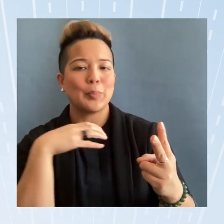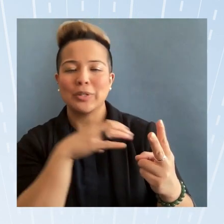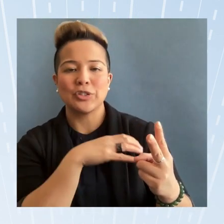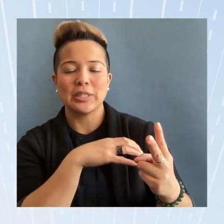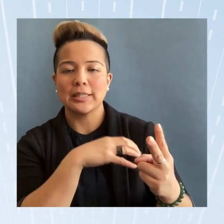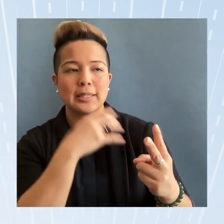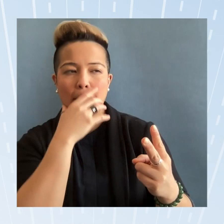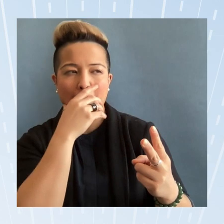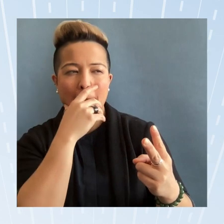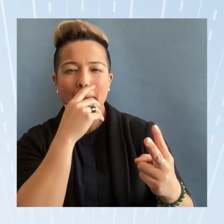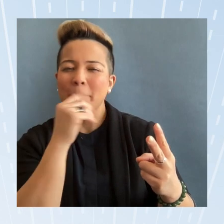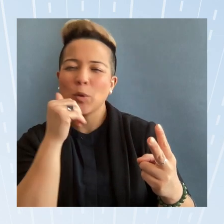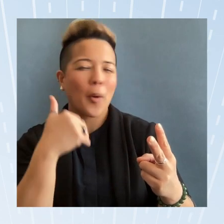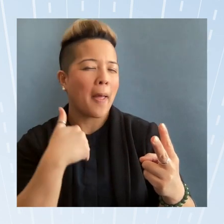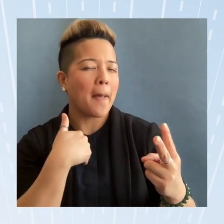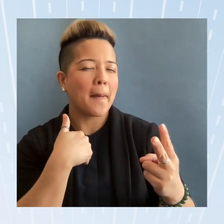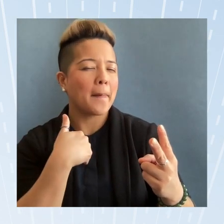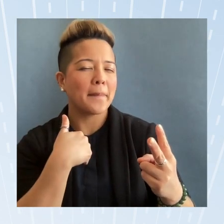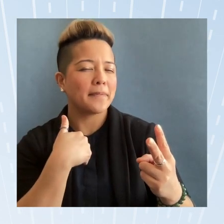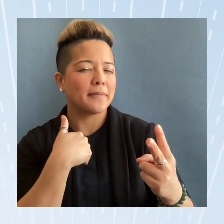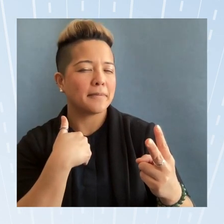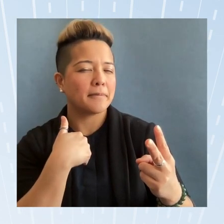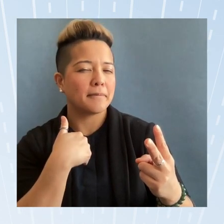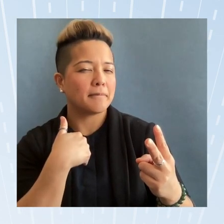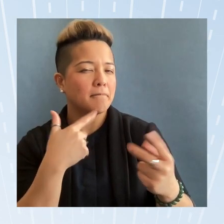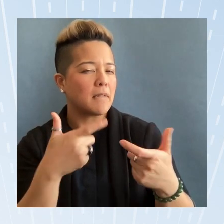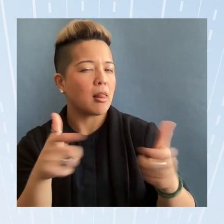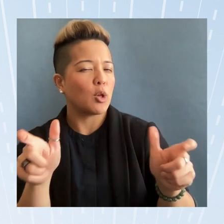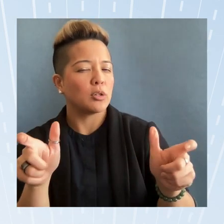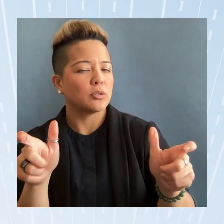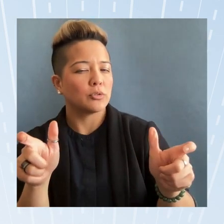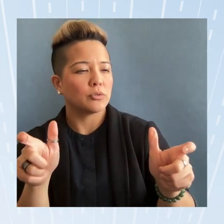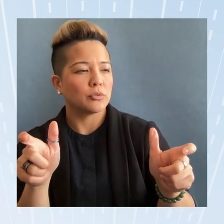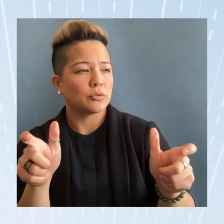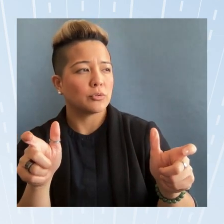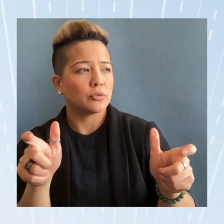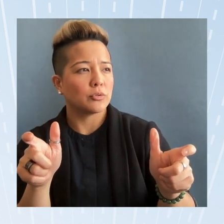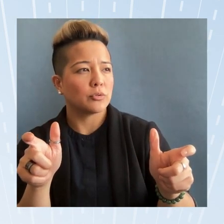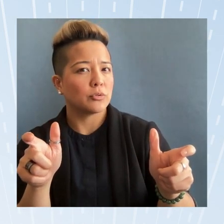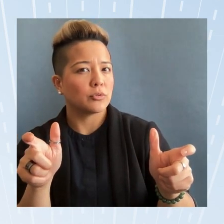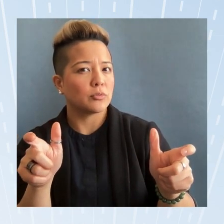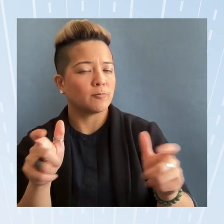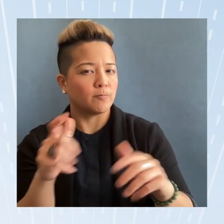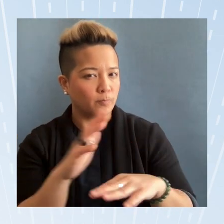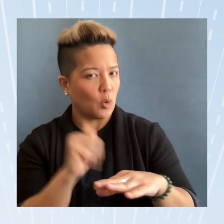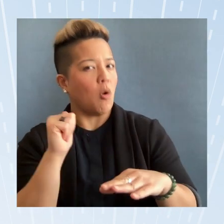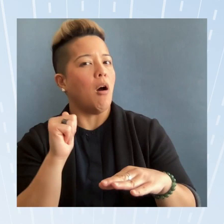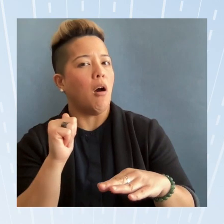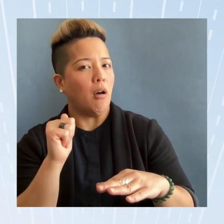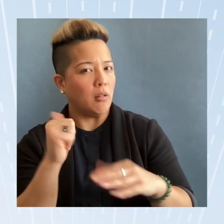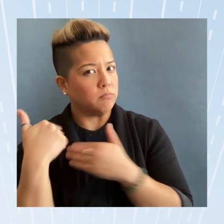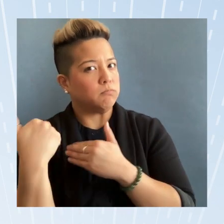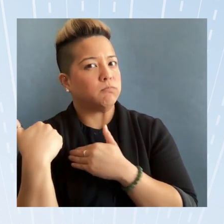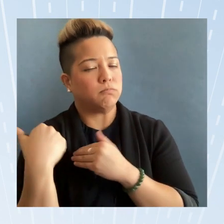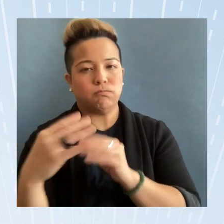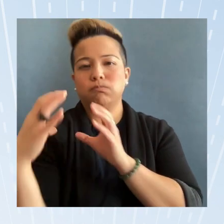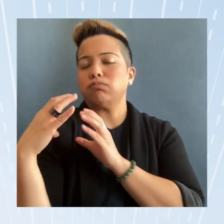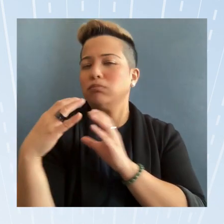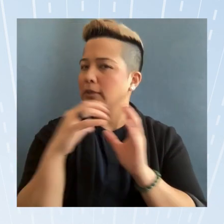don't have such a large charge so